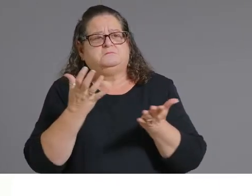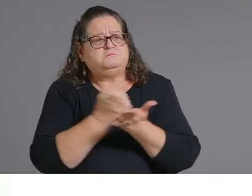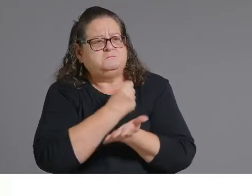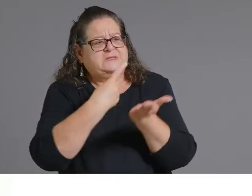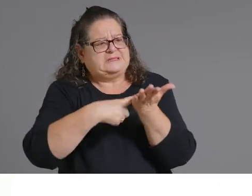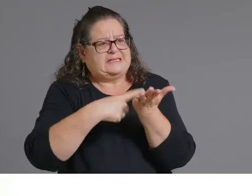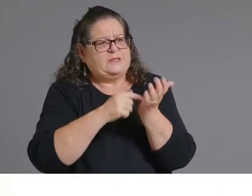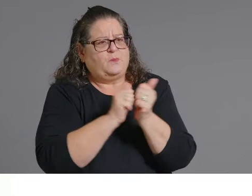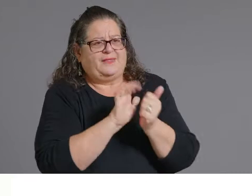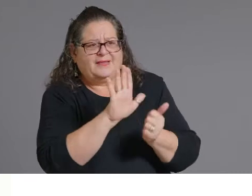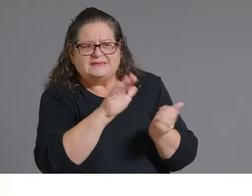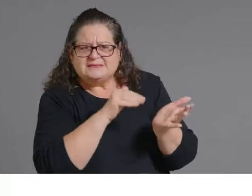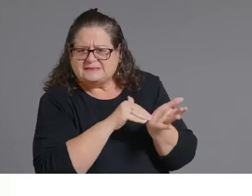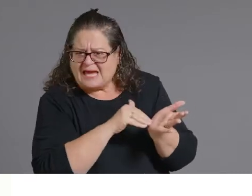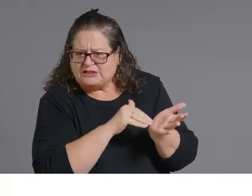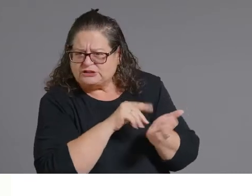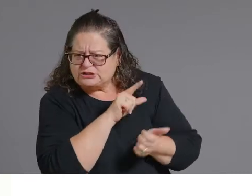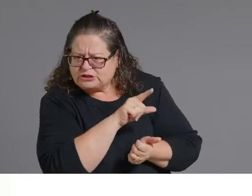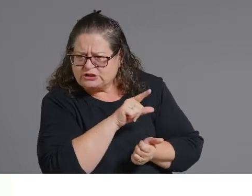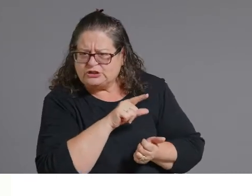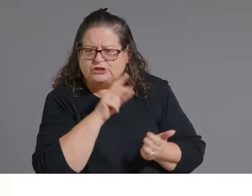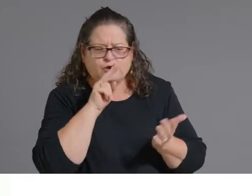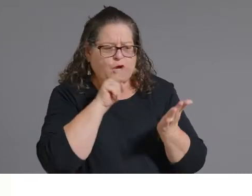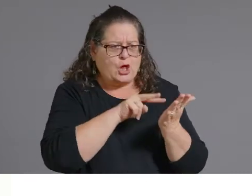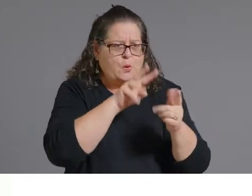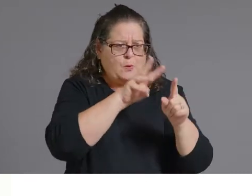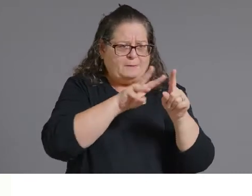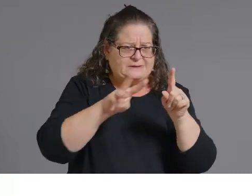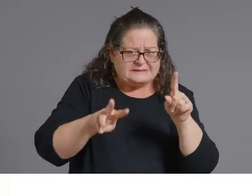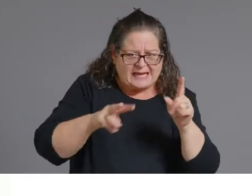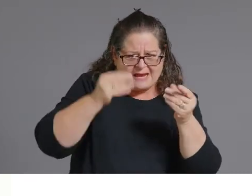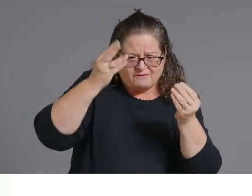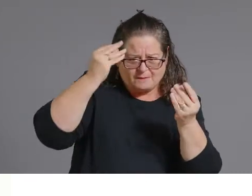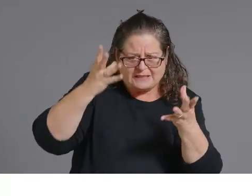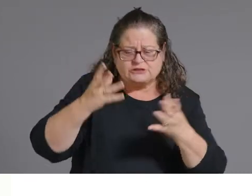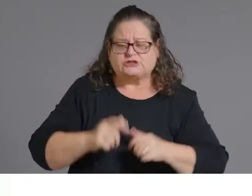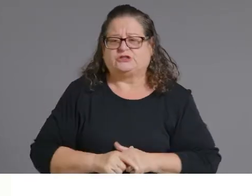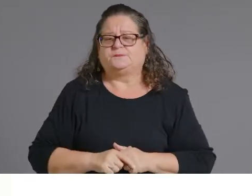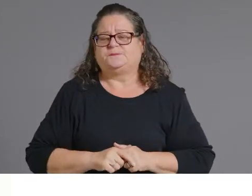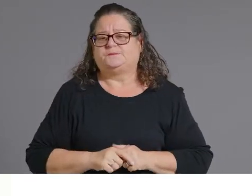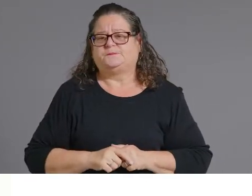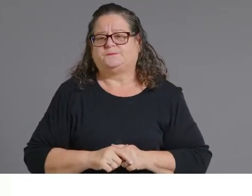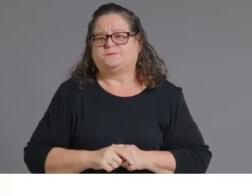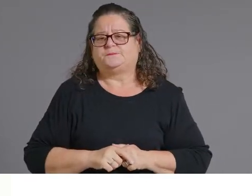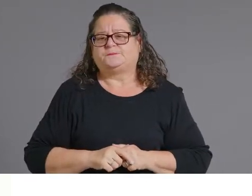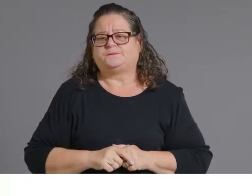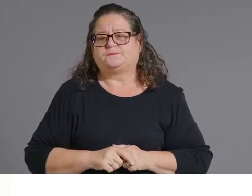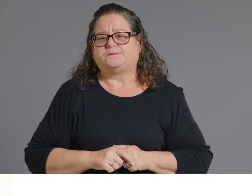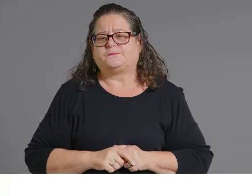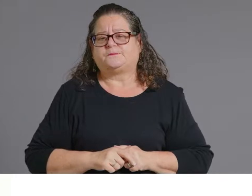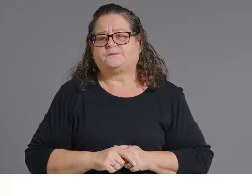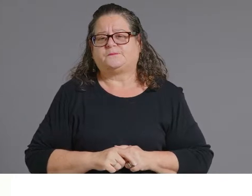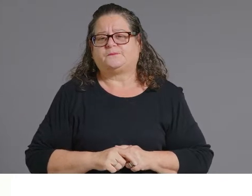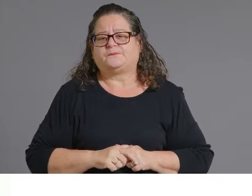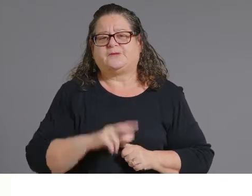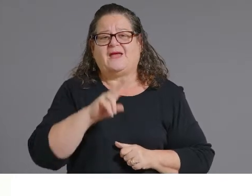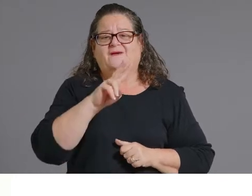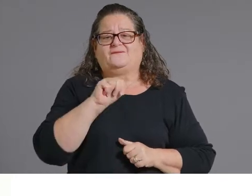website you can also find provider locations by going to find vaccine or vaccines.gov